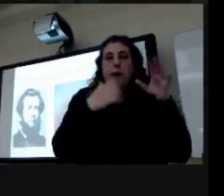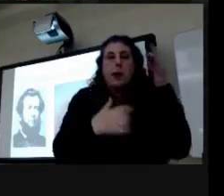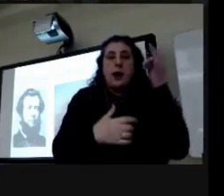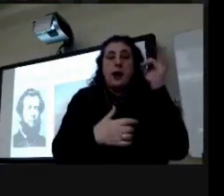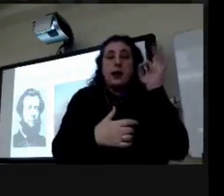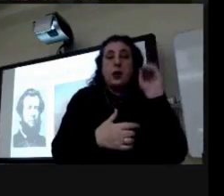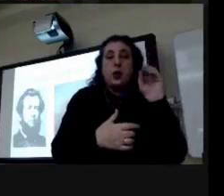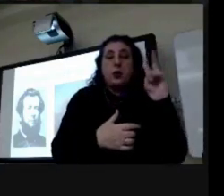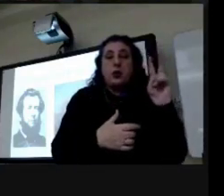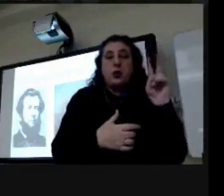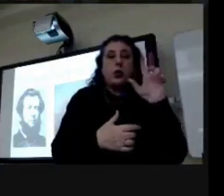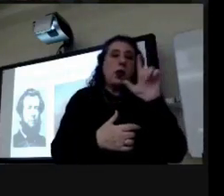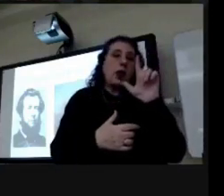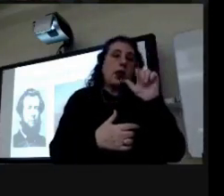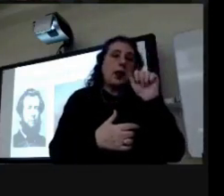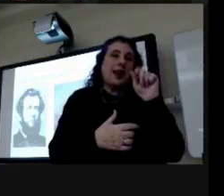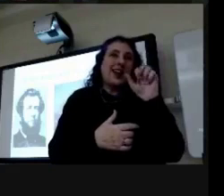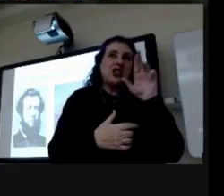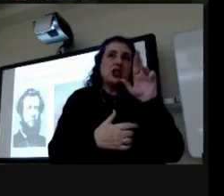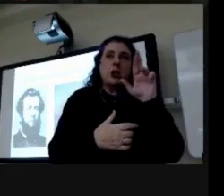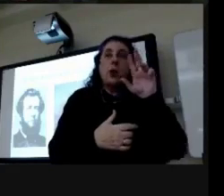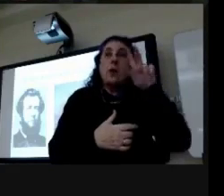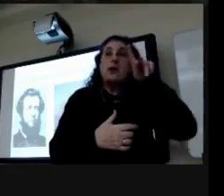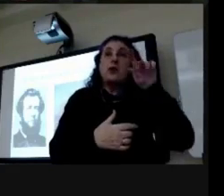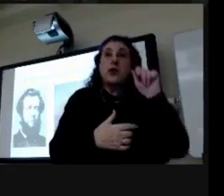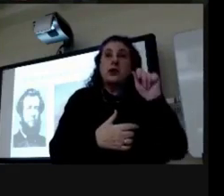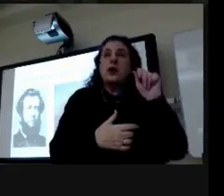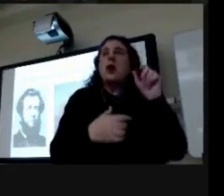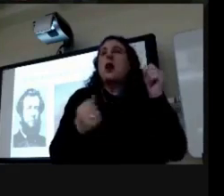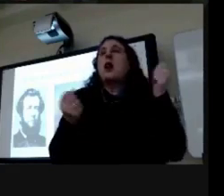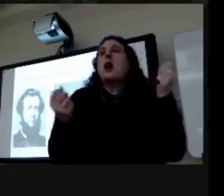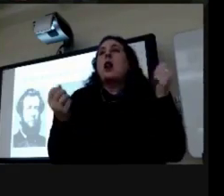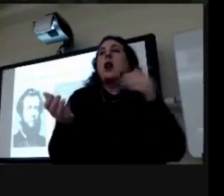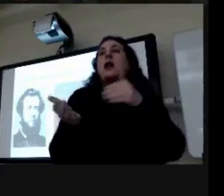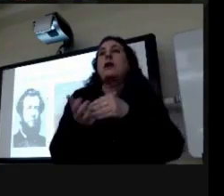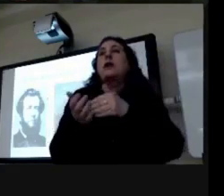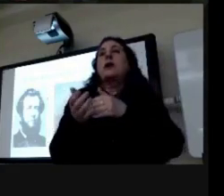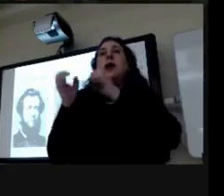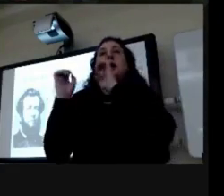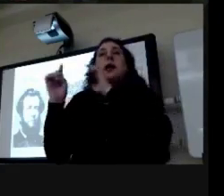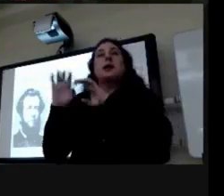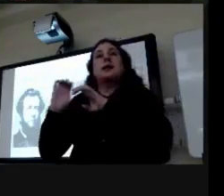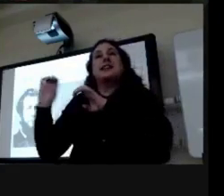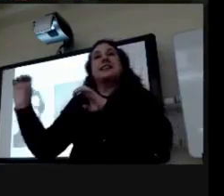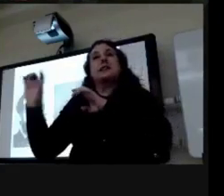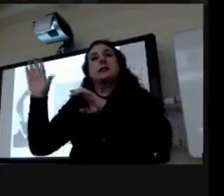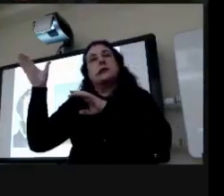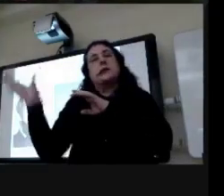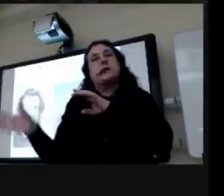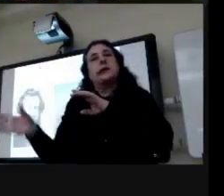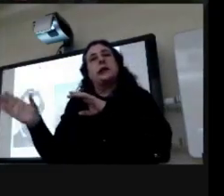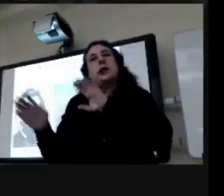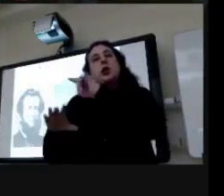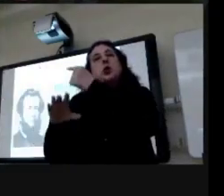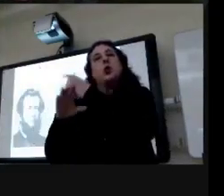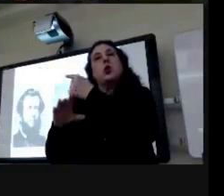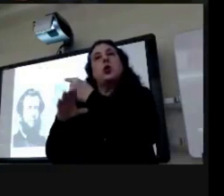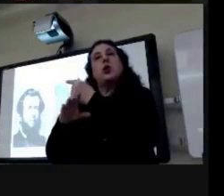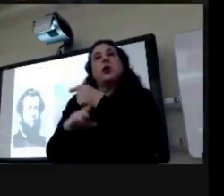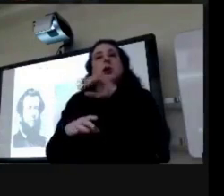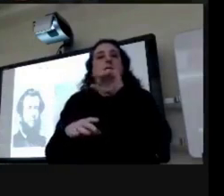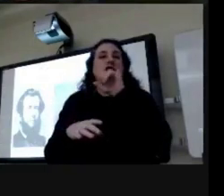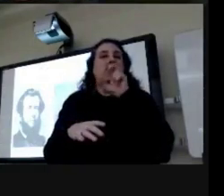1802 in lancaster county pennsylvania and like a lot of doctors he was educated in the east he graduated from